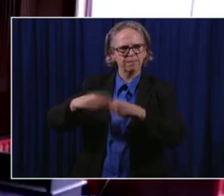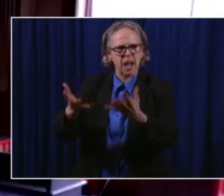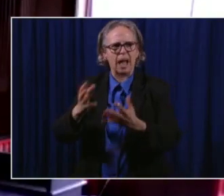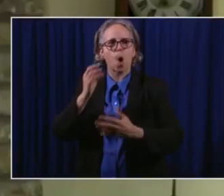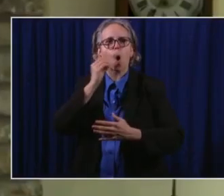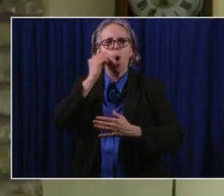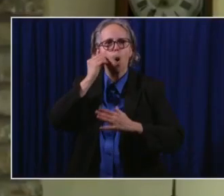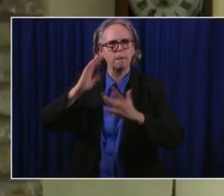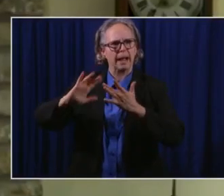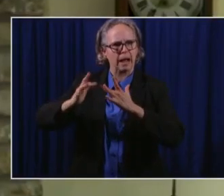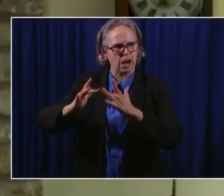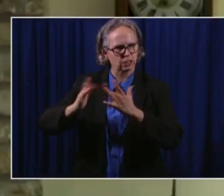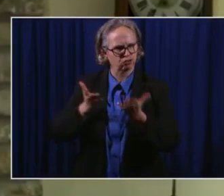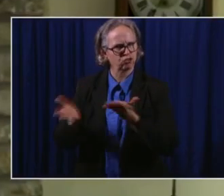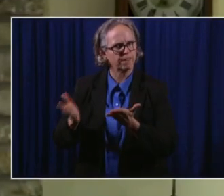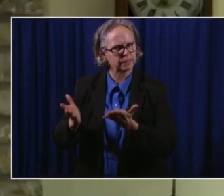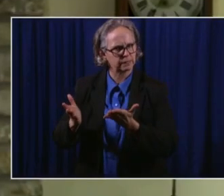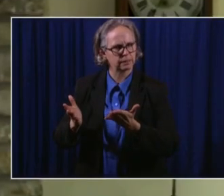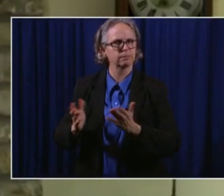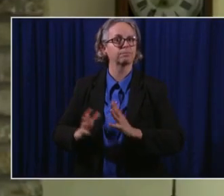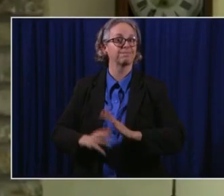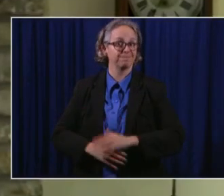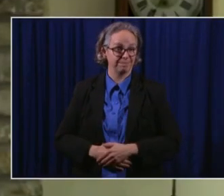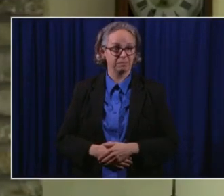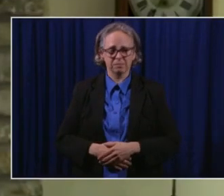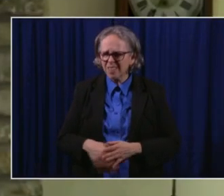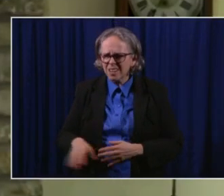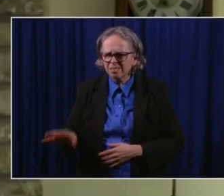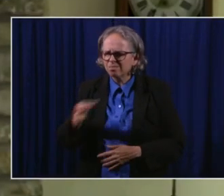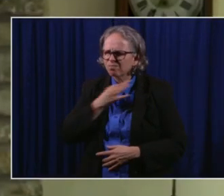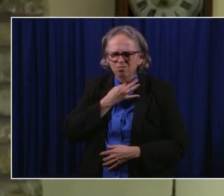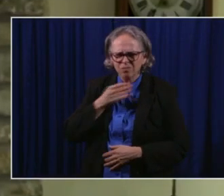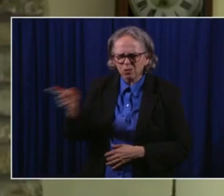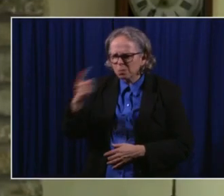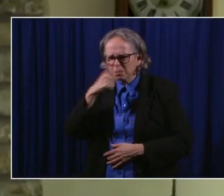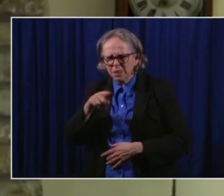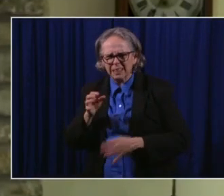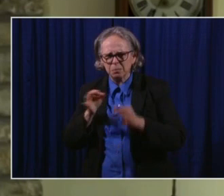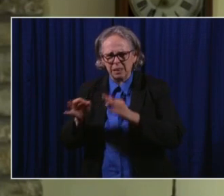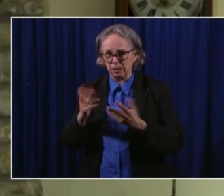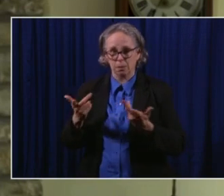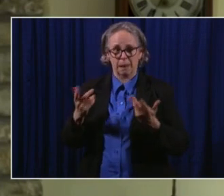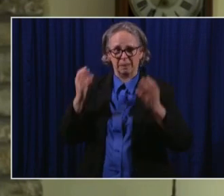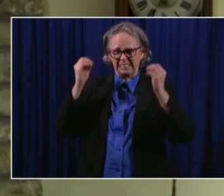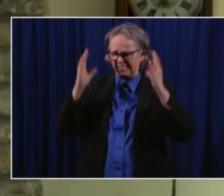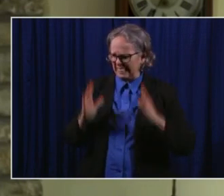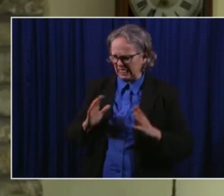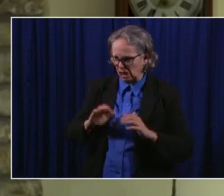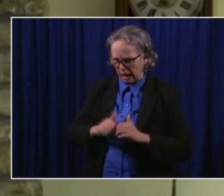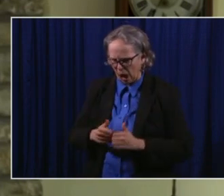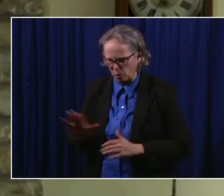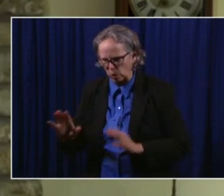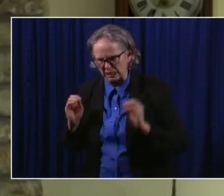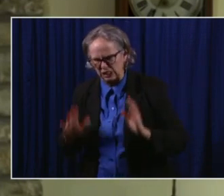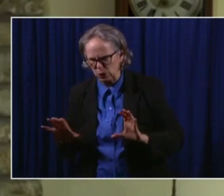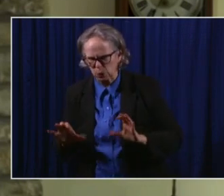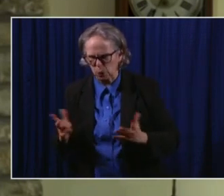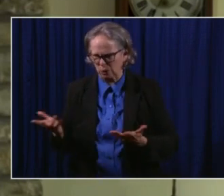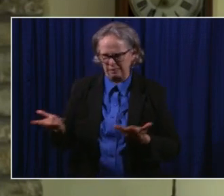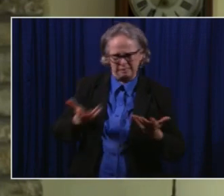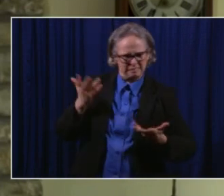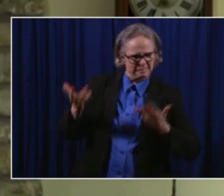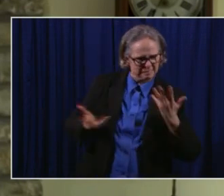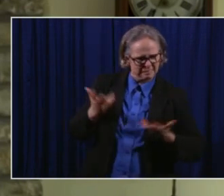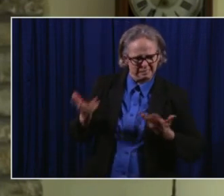about how your teachers are doing and, you know, how this learning is